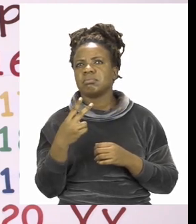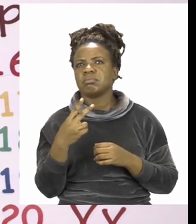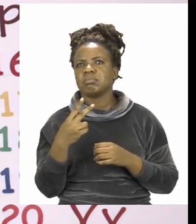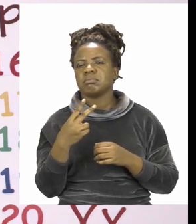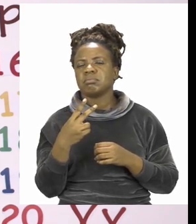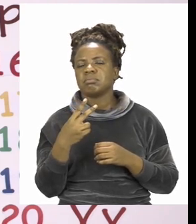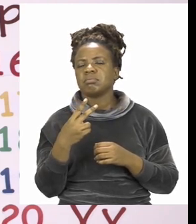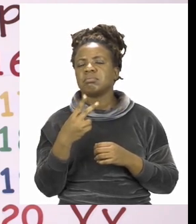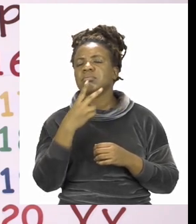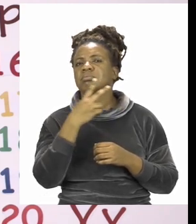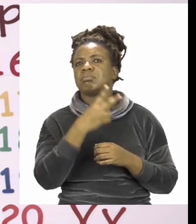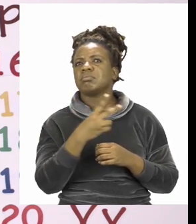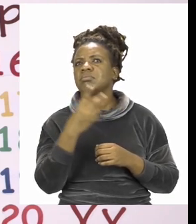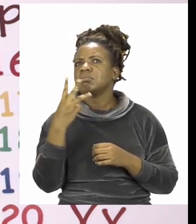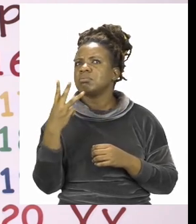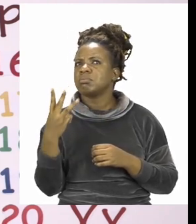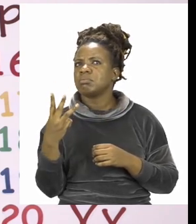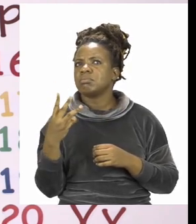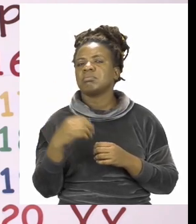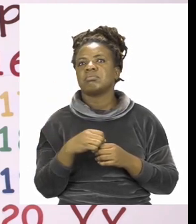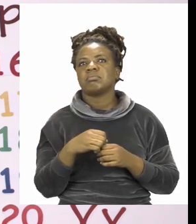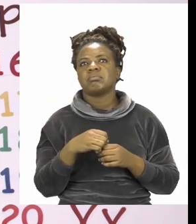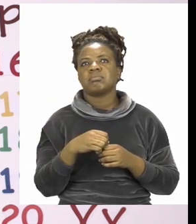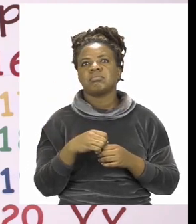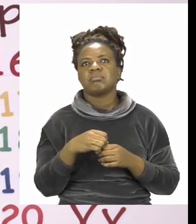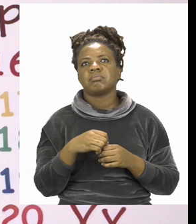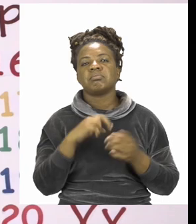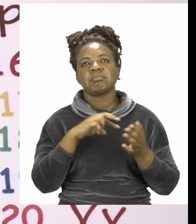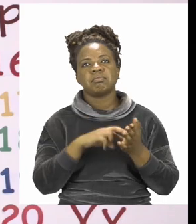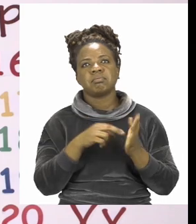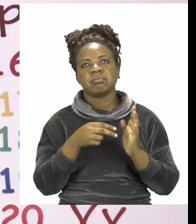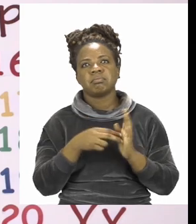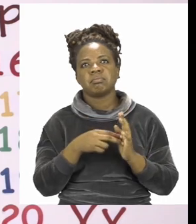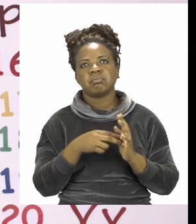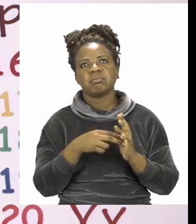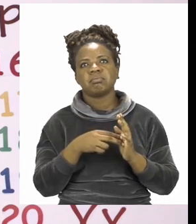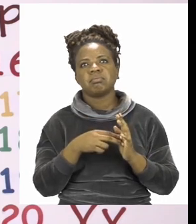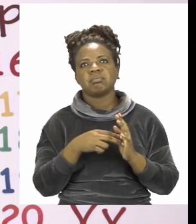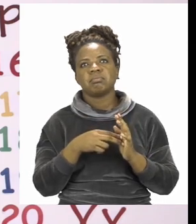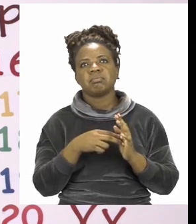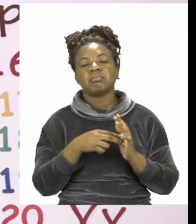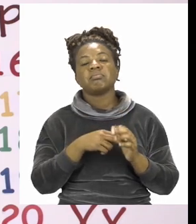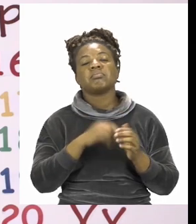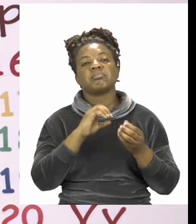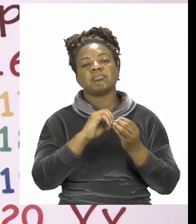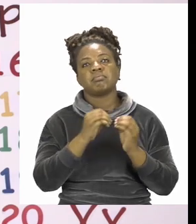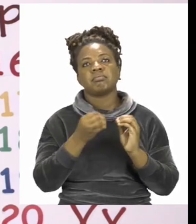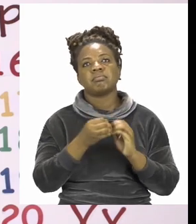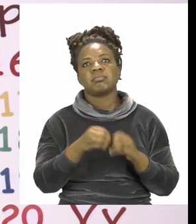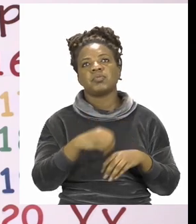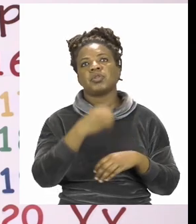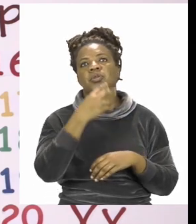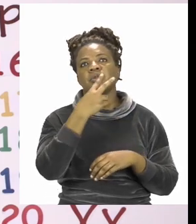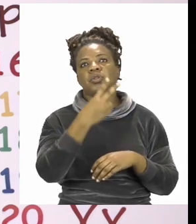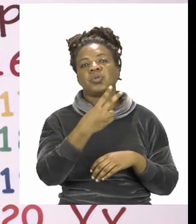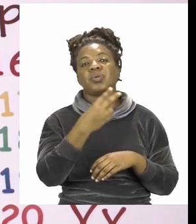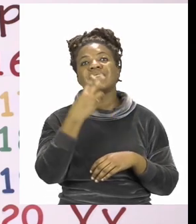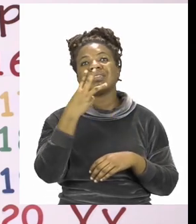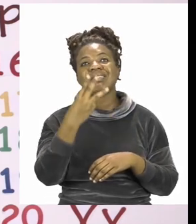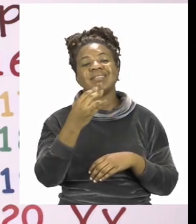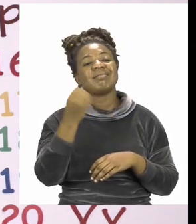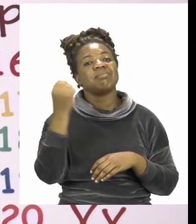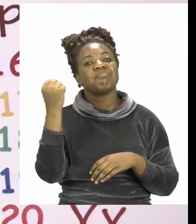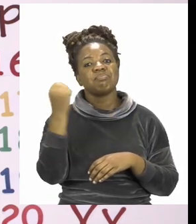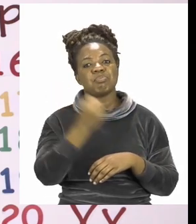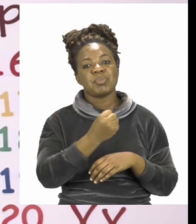23. So that means that the number 23 is bigger than